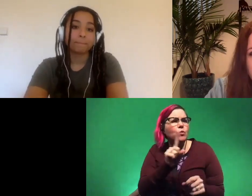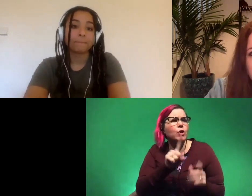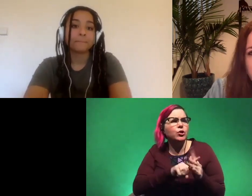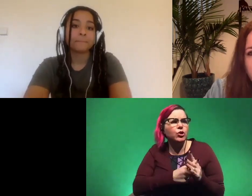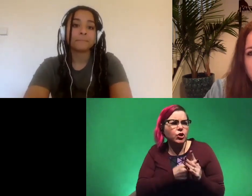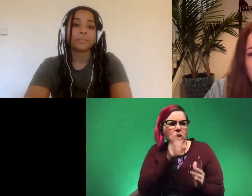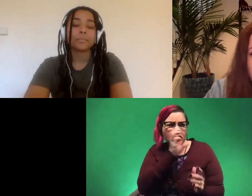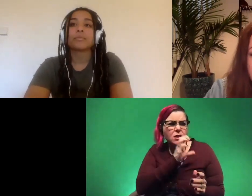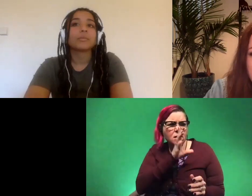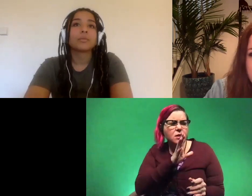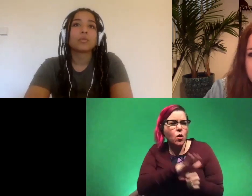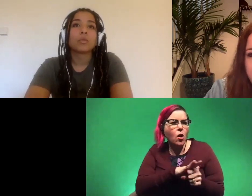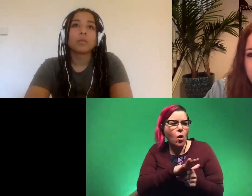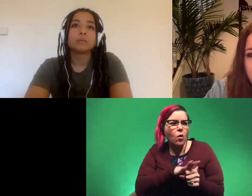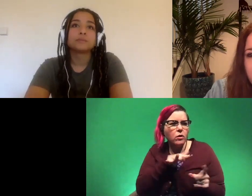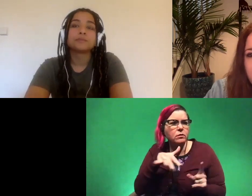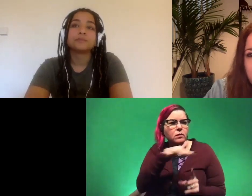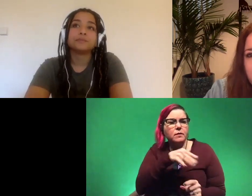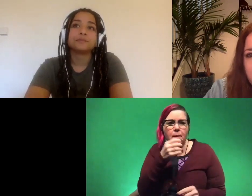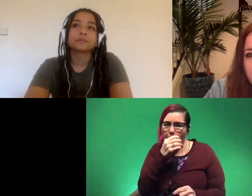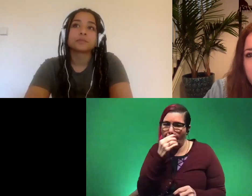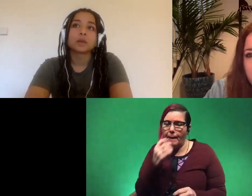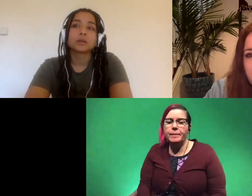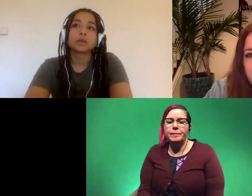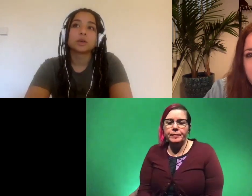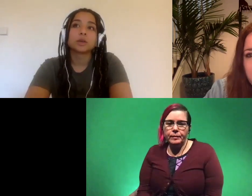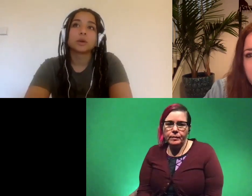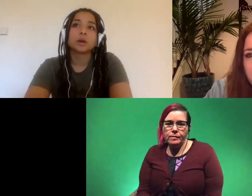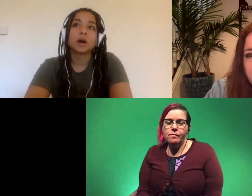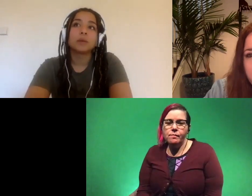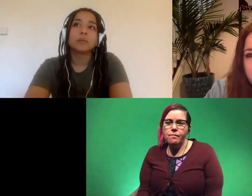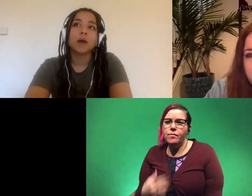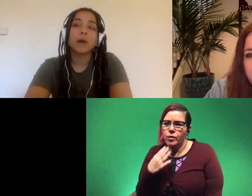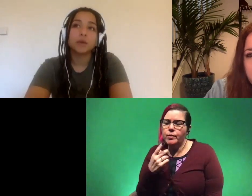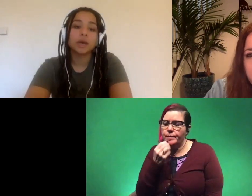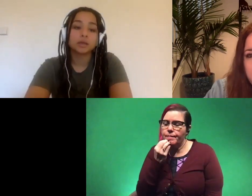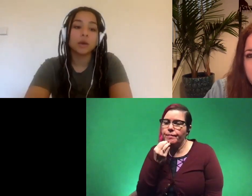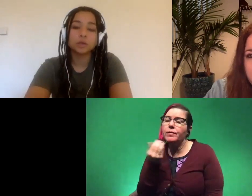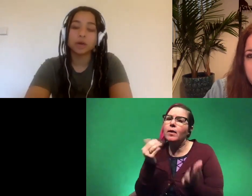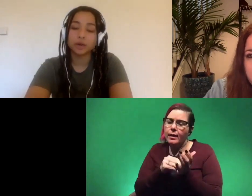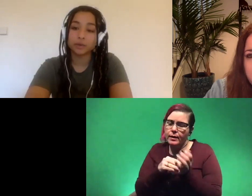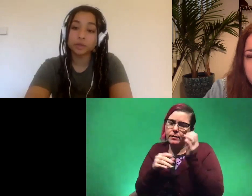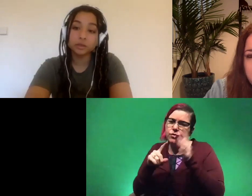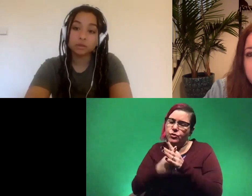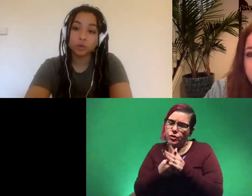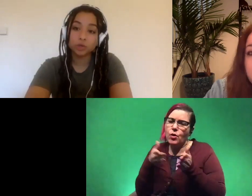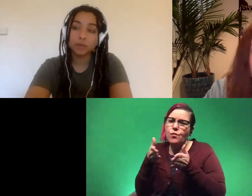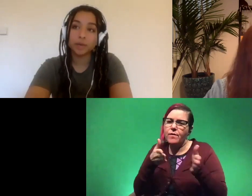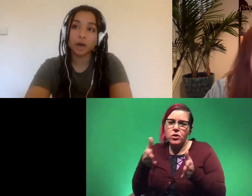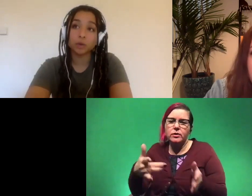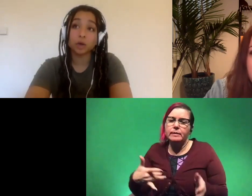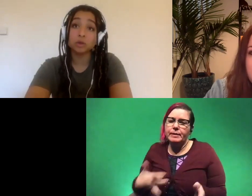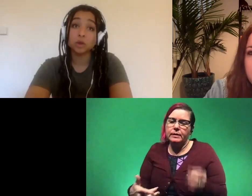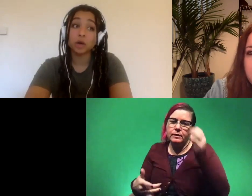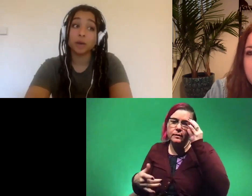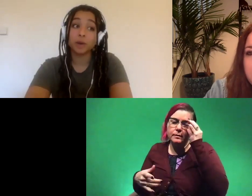some in your local uh environment that's a good one um i would again i would start at rivers usually but